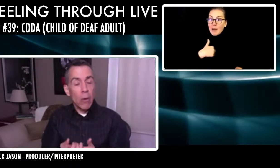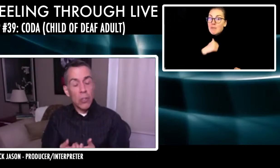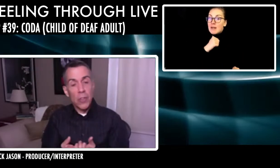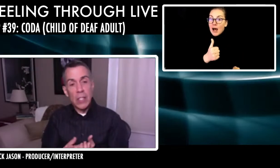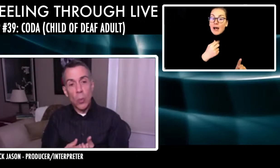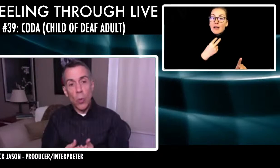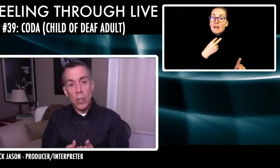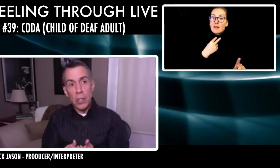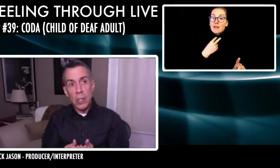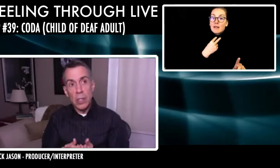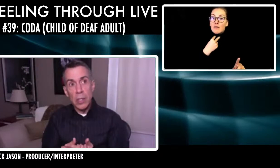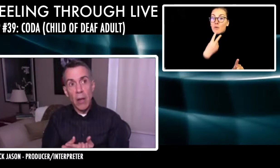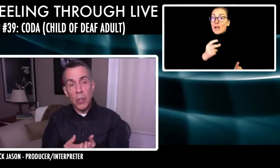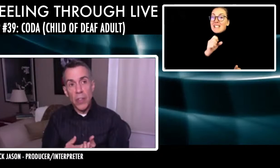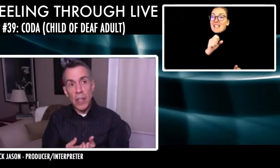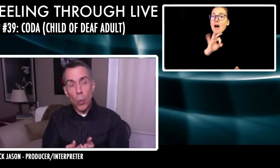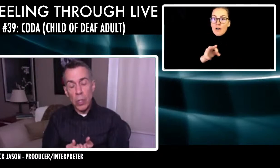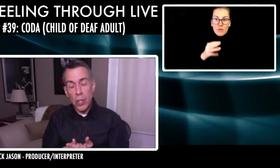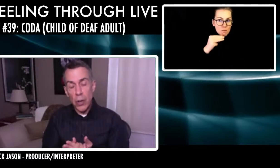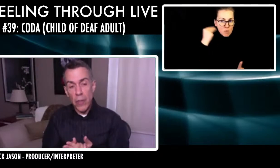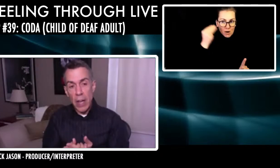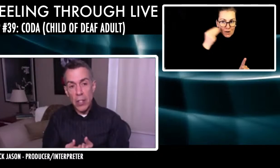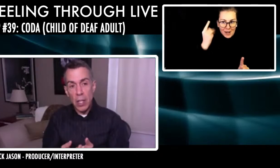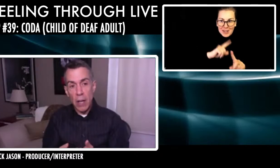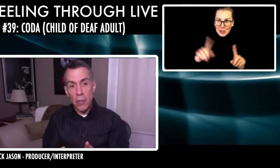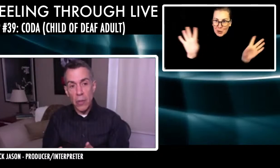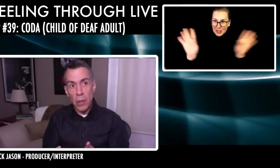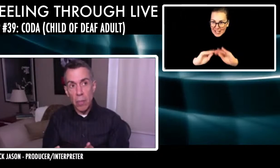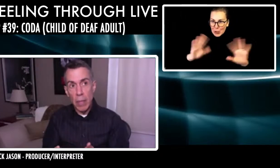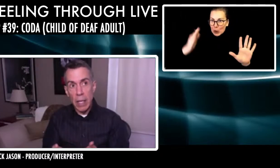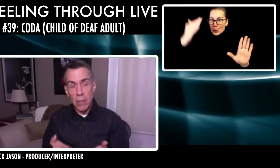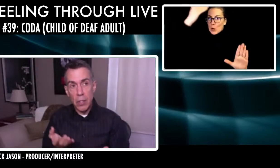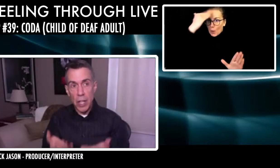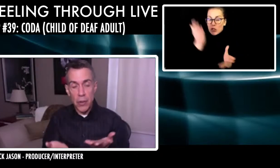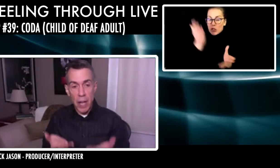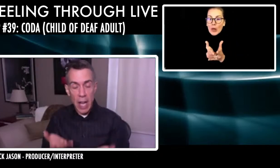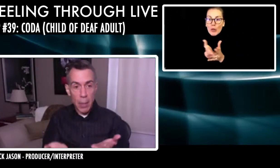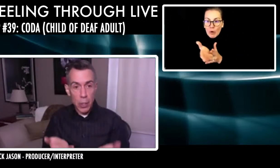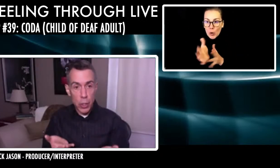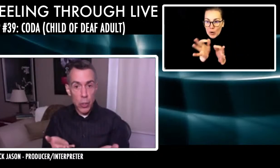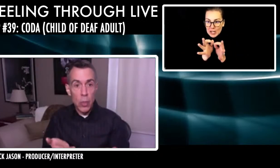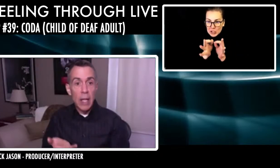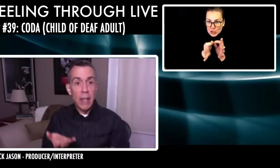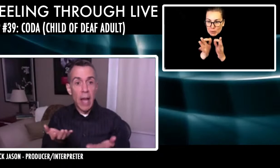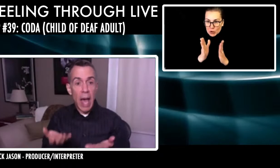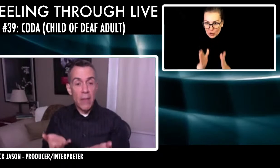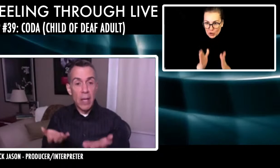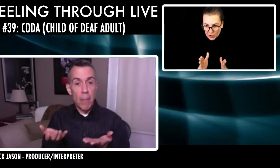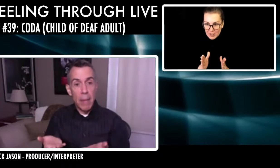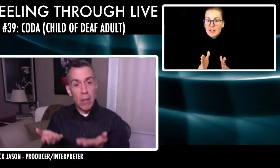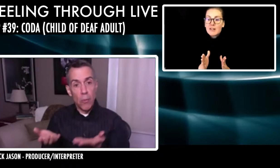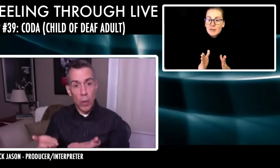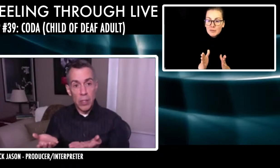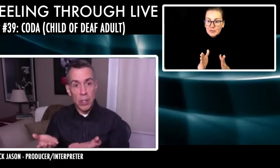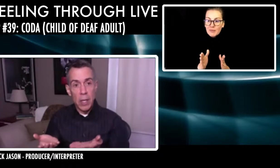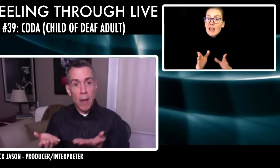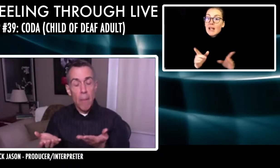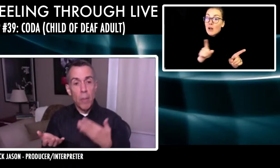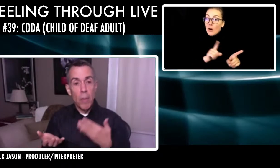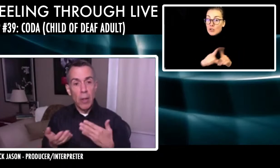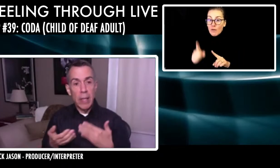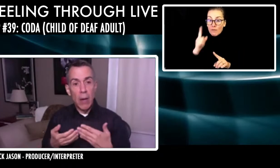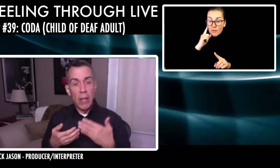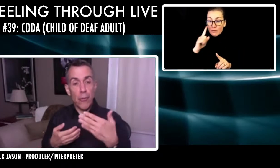I also think it works, I also think it worked to her advantage in a lot of, because of the gender dynamics too, that having a male voice